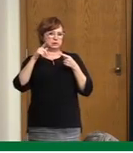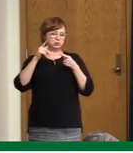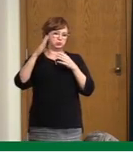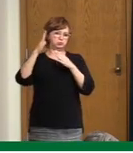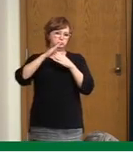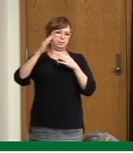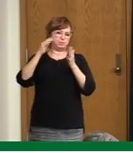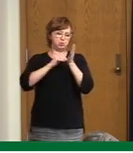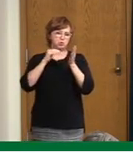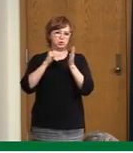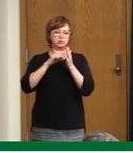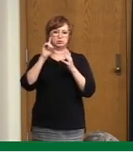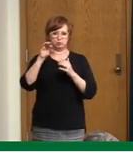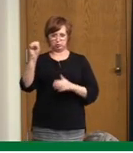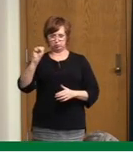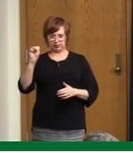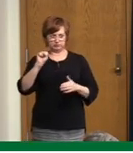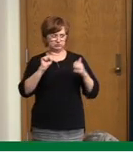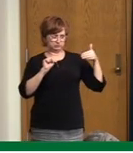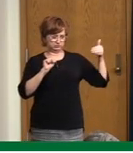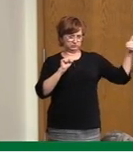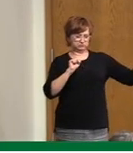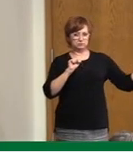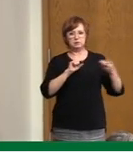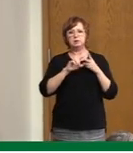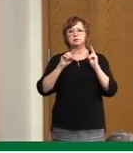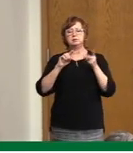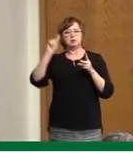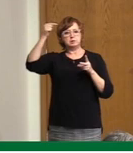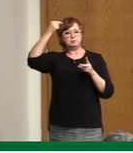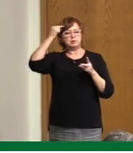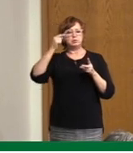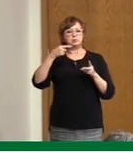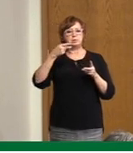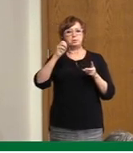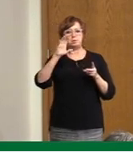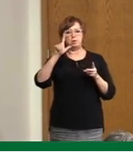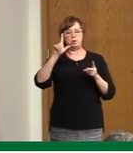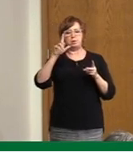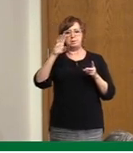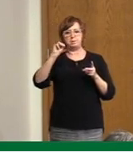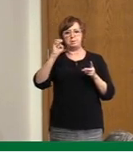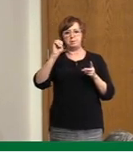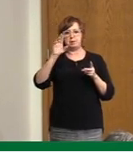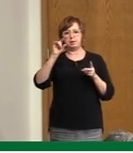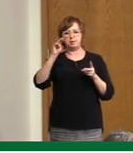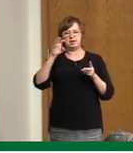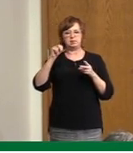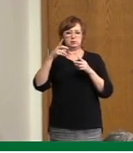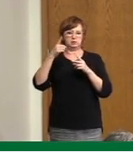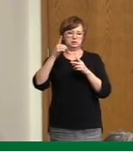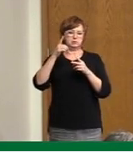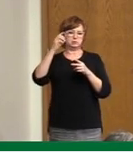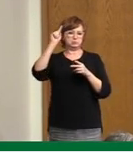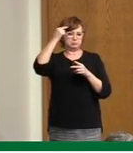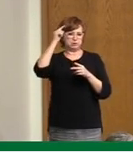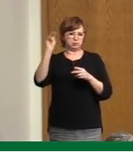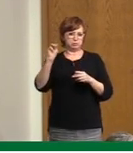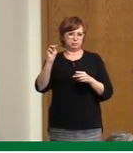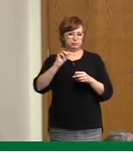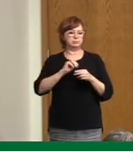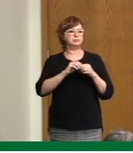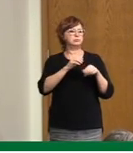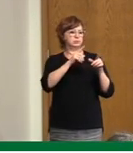Dr. Saqib Shahab, and Health Minister Paul Merriman. We'll have opening remarks from each of them and then we'll have time for questions. Dr. Shahab.